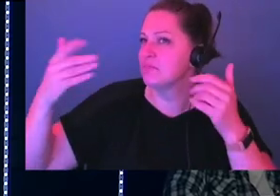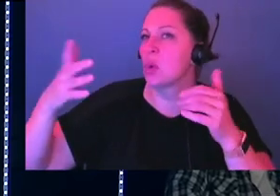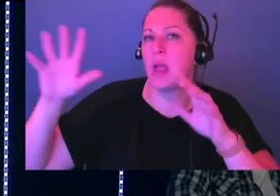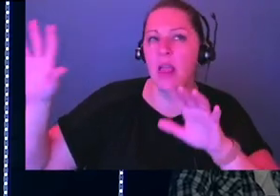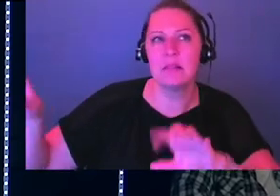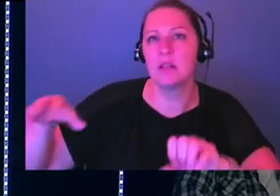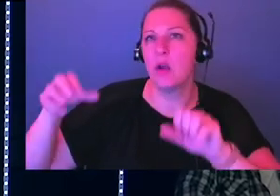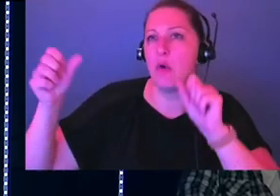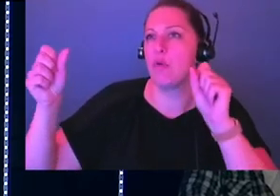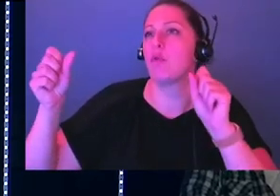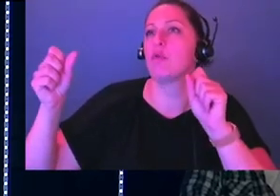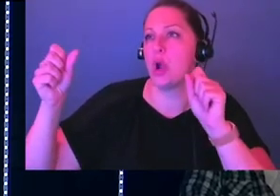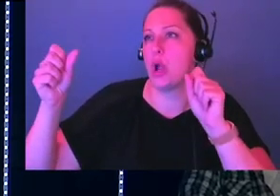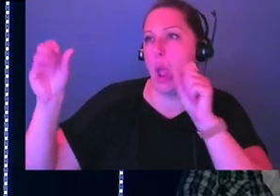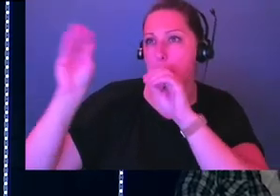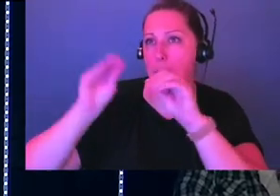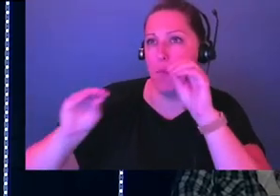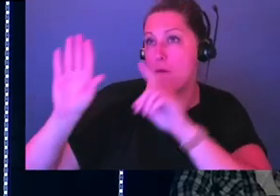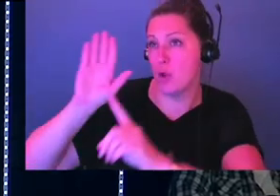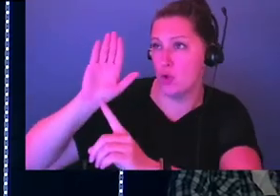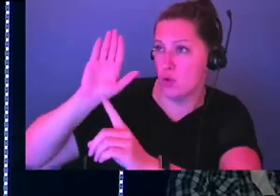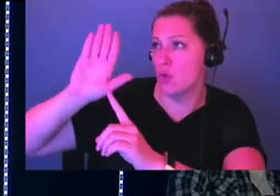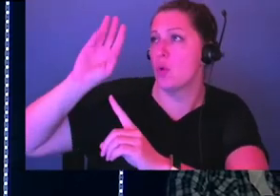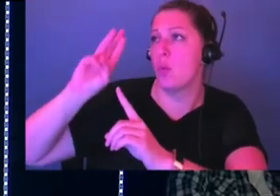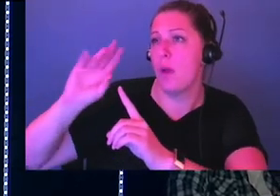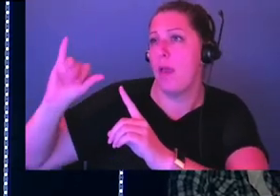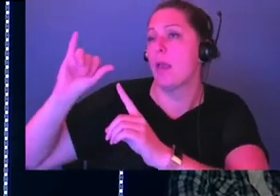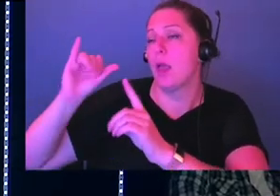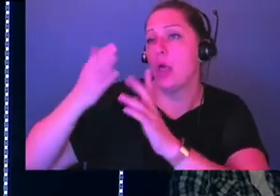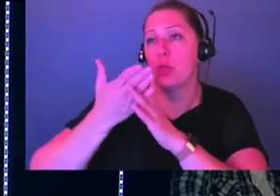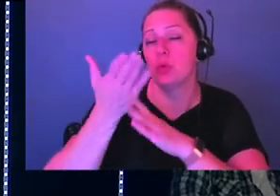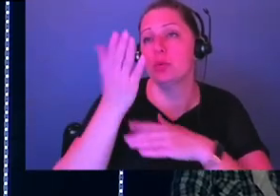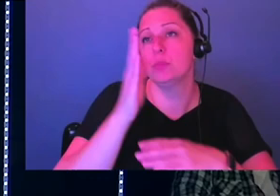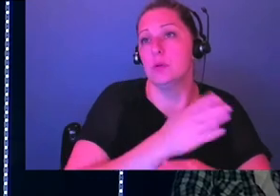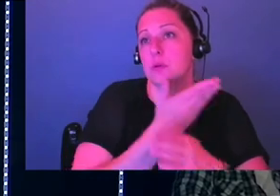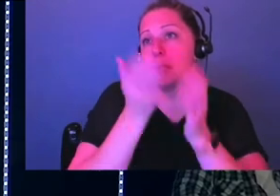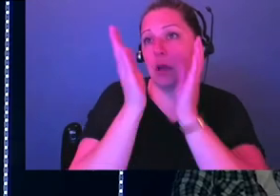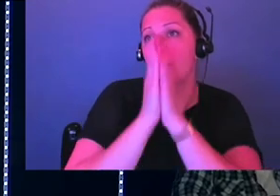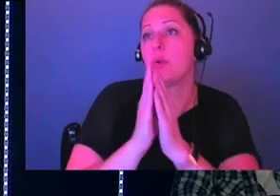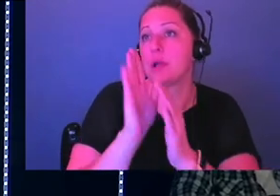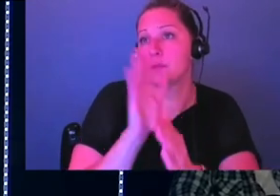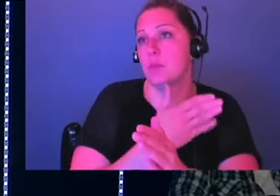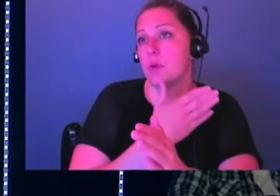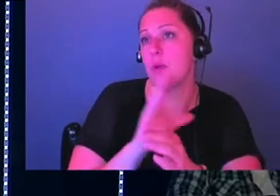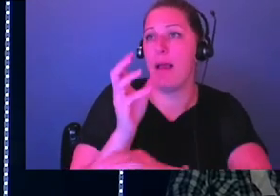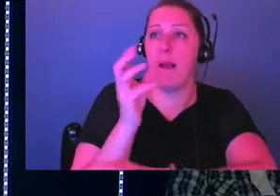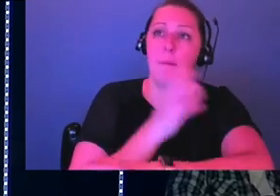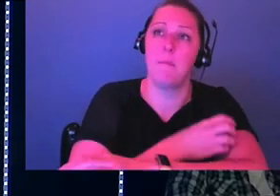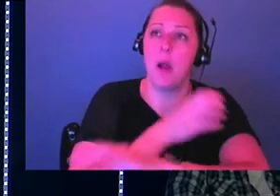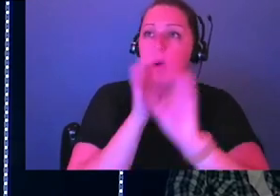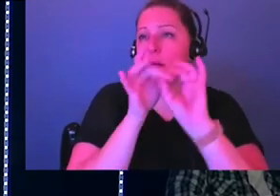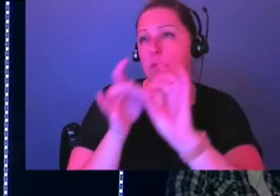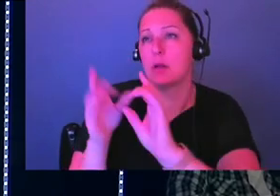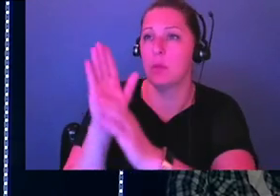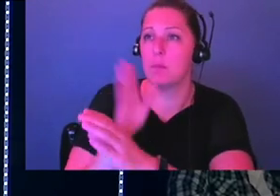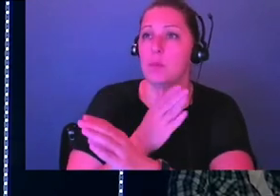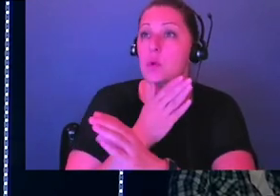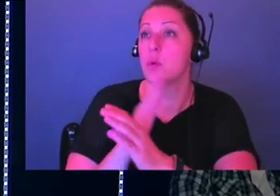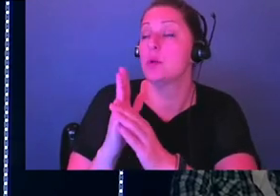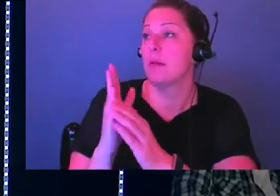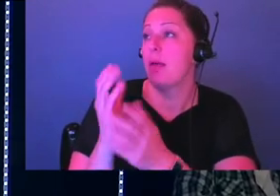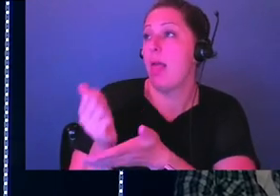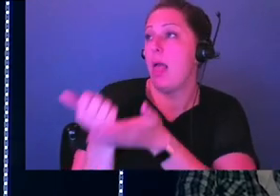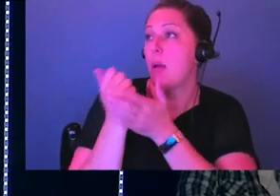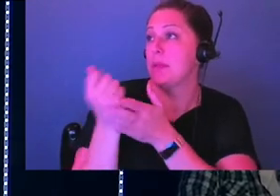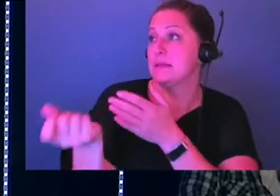And one of those ways, God, that we've seen, like we just read throughout scripture, God, is through music, through praise music, God. There's power in it, Lord. Help us to